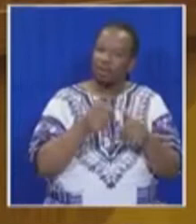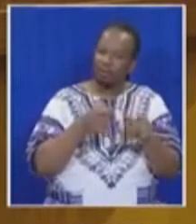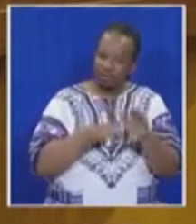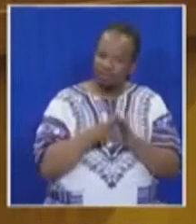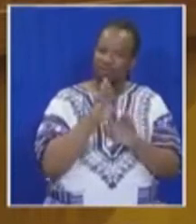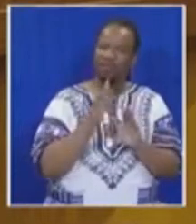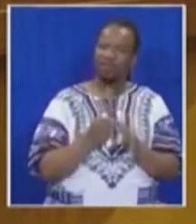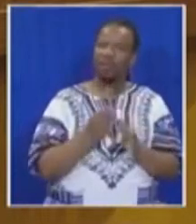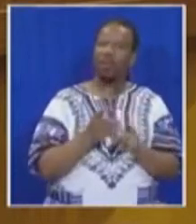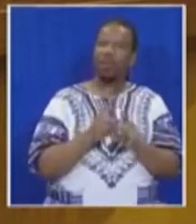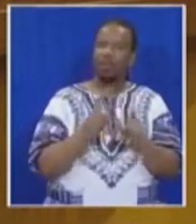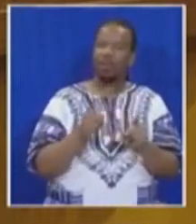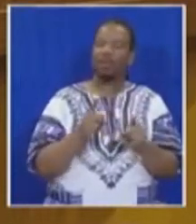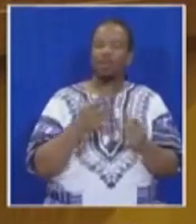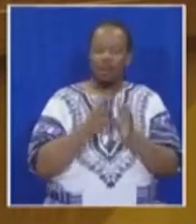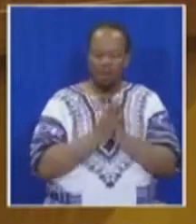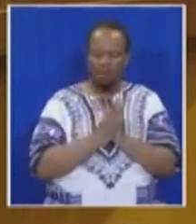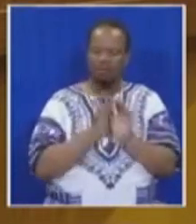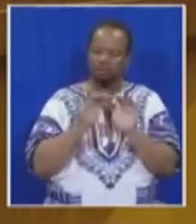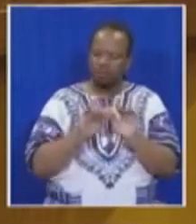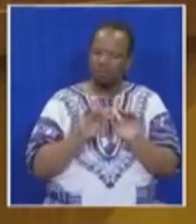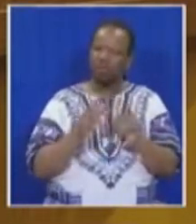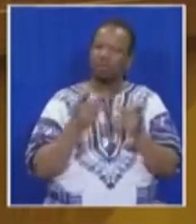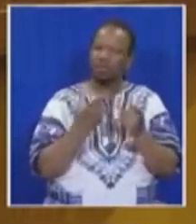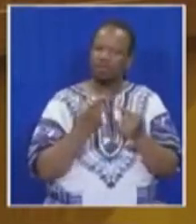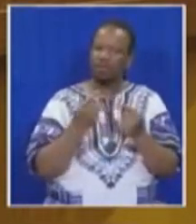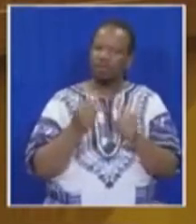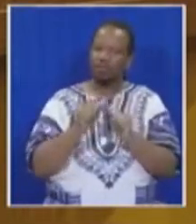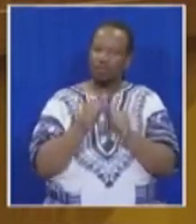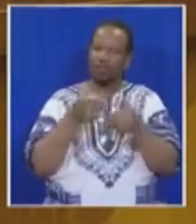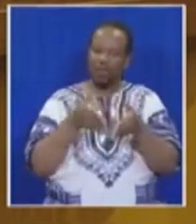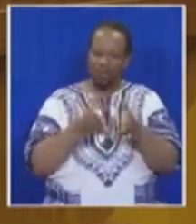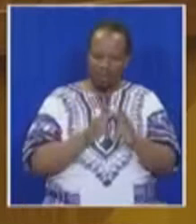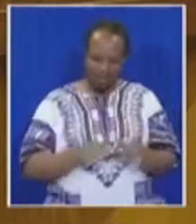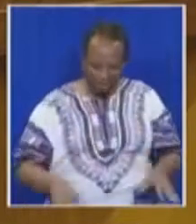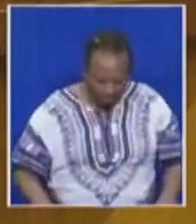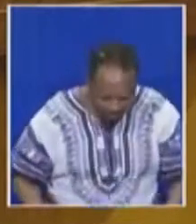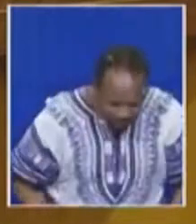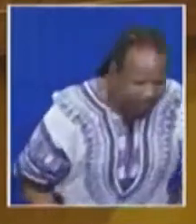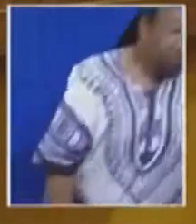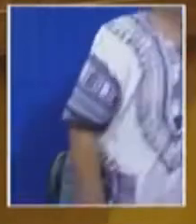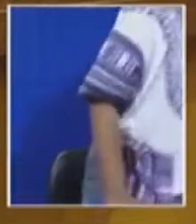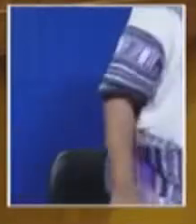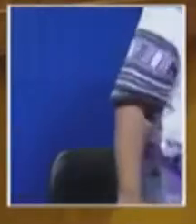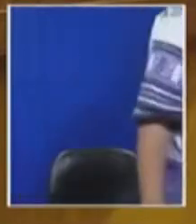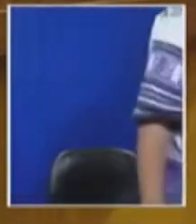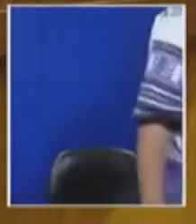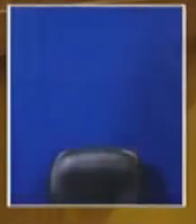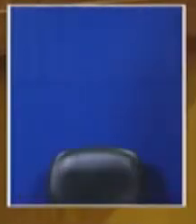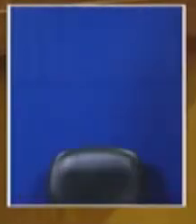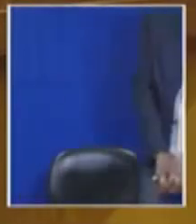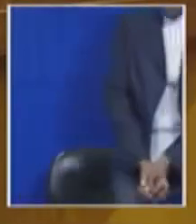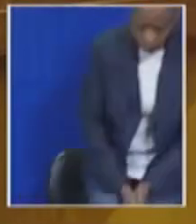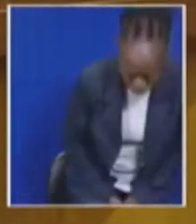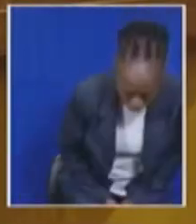Africa, and he urged South Africa to evolve its own model. According to the National Development Plan, agriculture has the